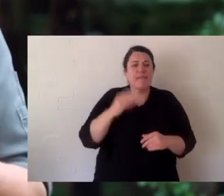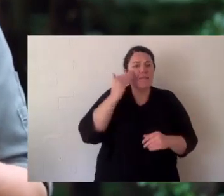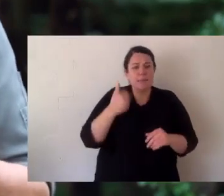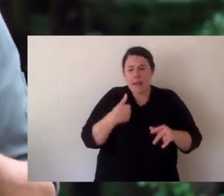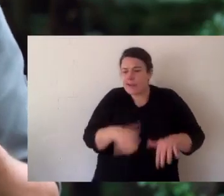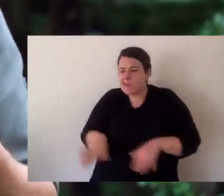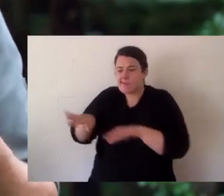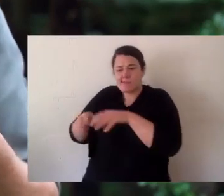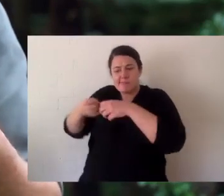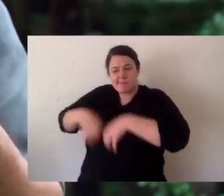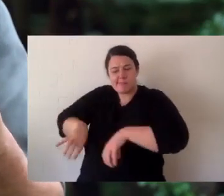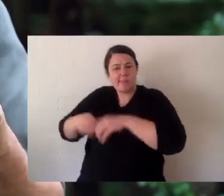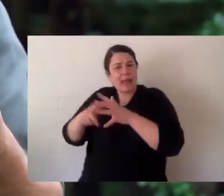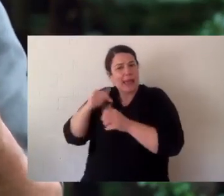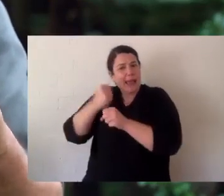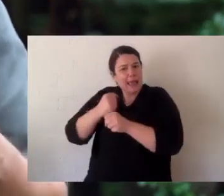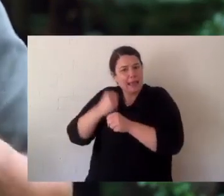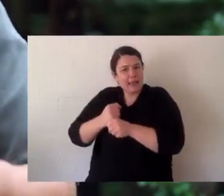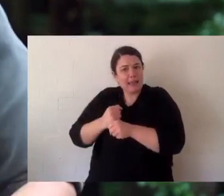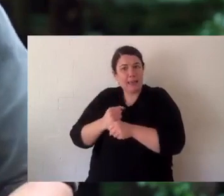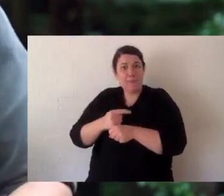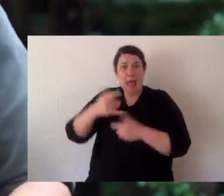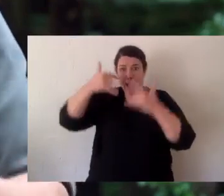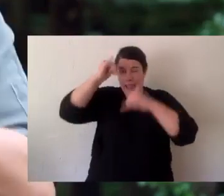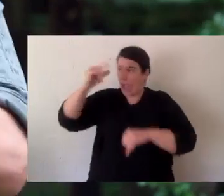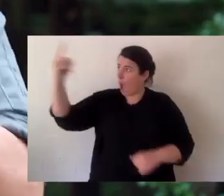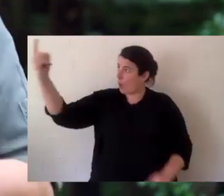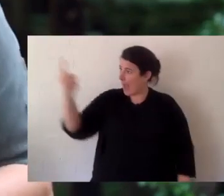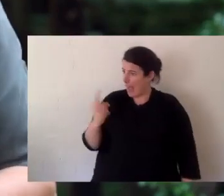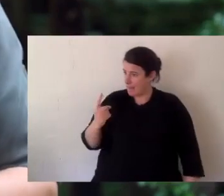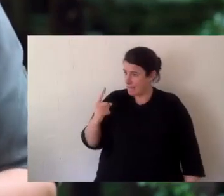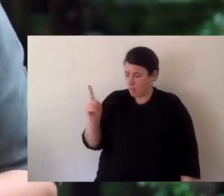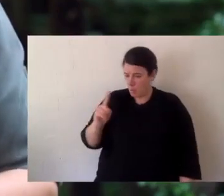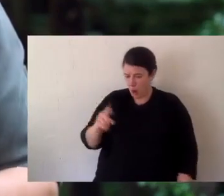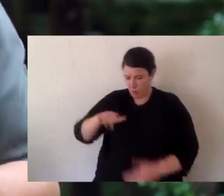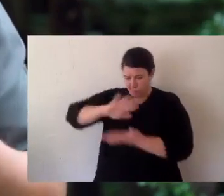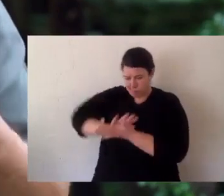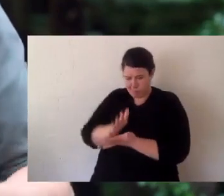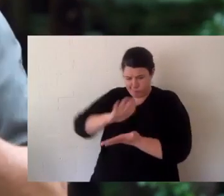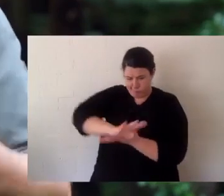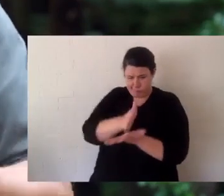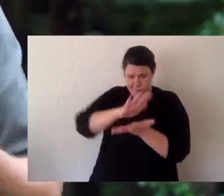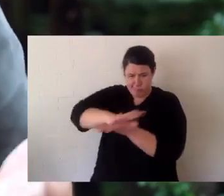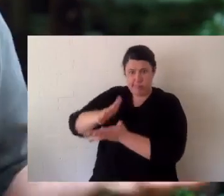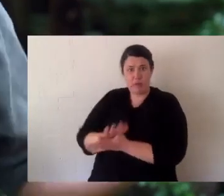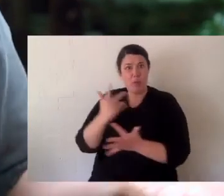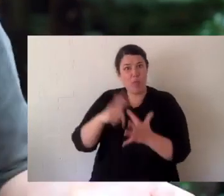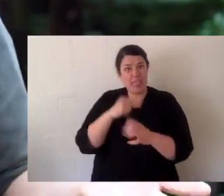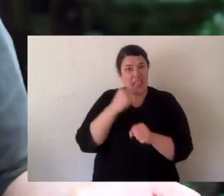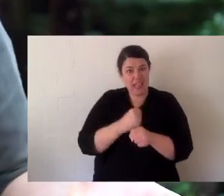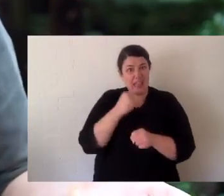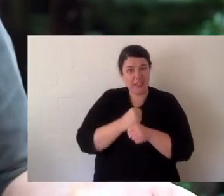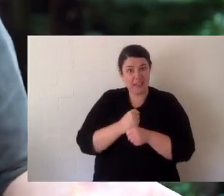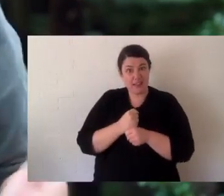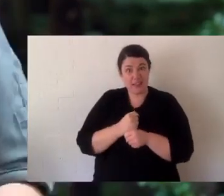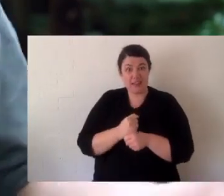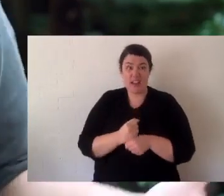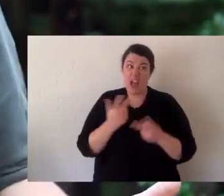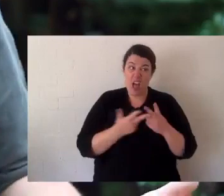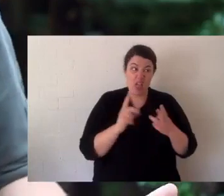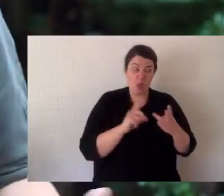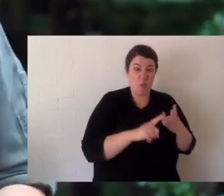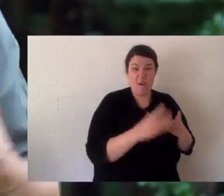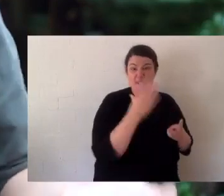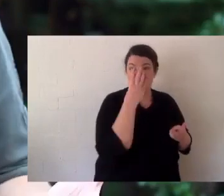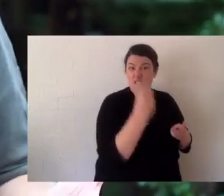erosion of the nest banks. So females have to come up and lay their eggs but what do you think happens if a cow comes along? It